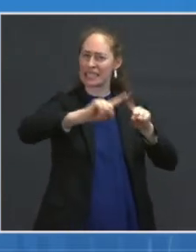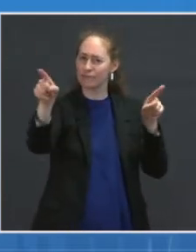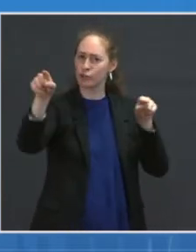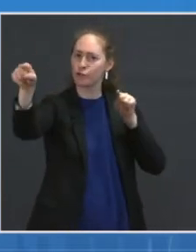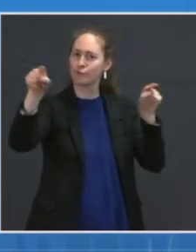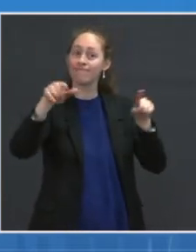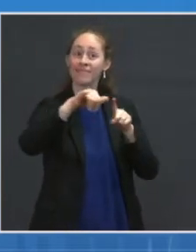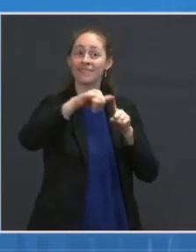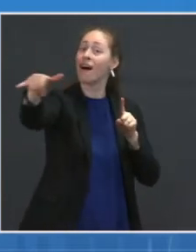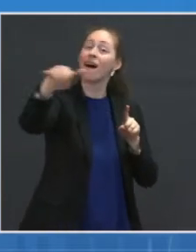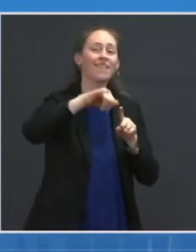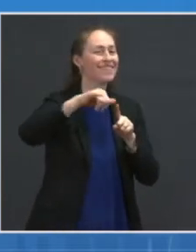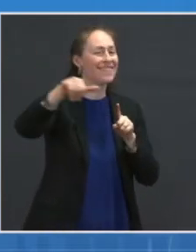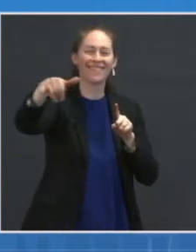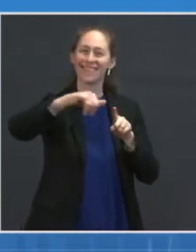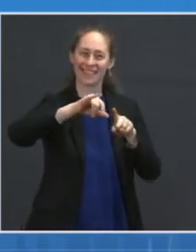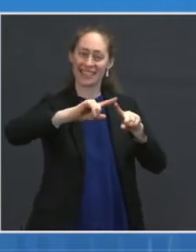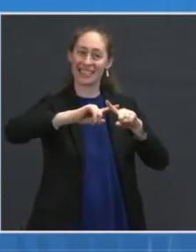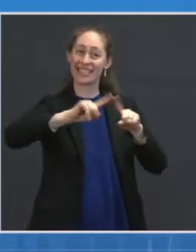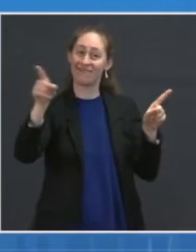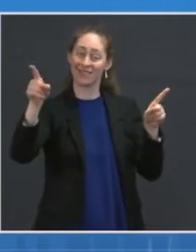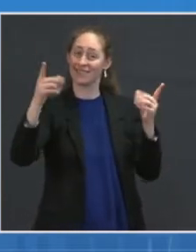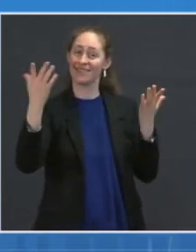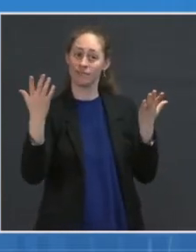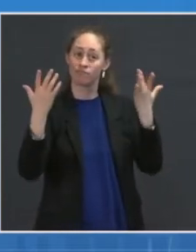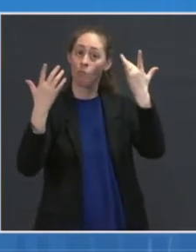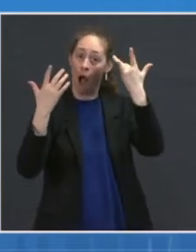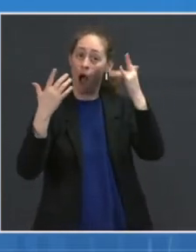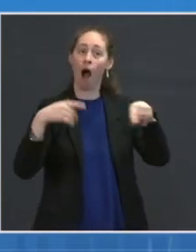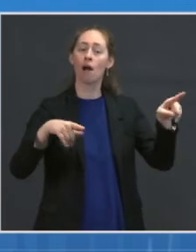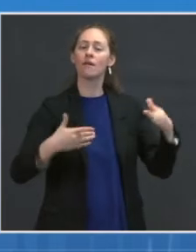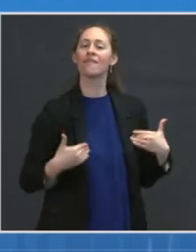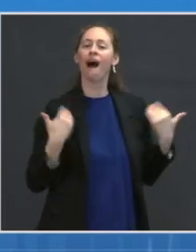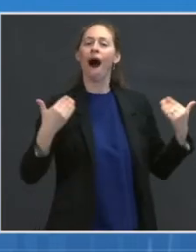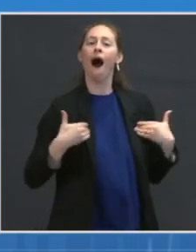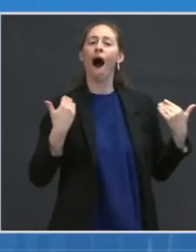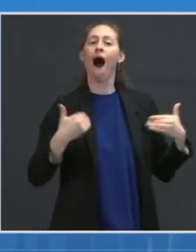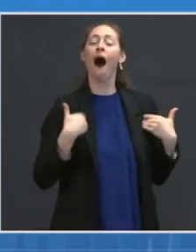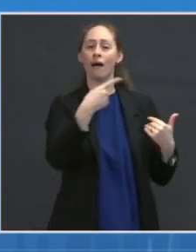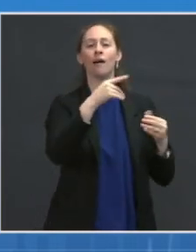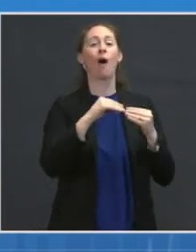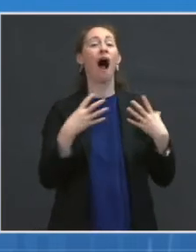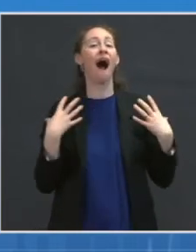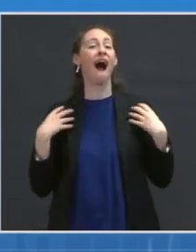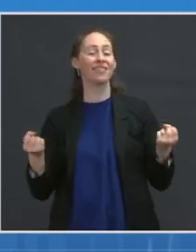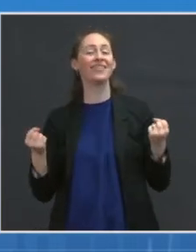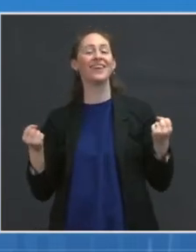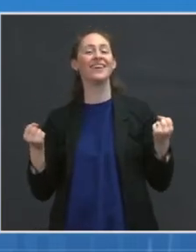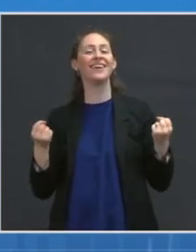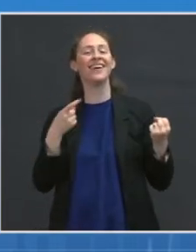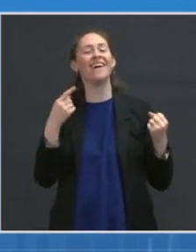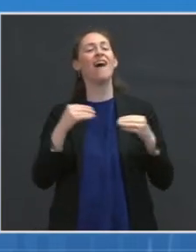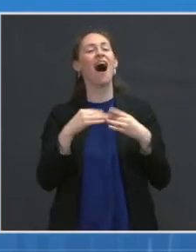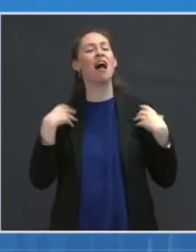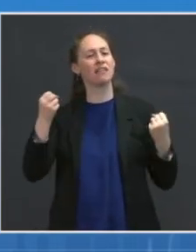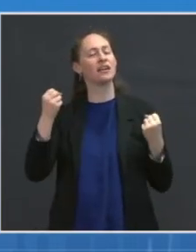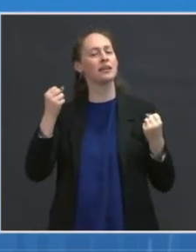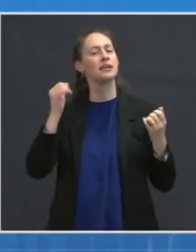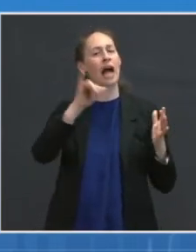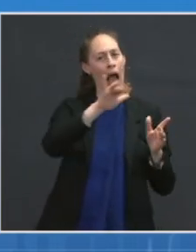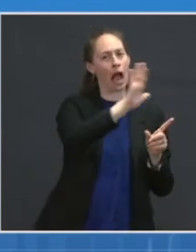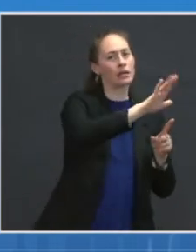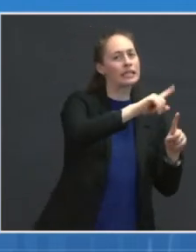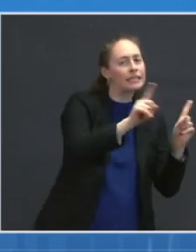subjects were largely younger and healthier, said one of the authors. She also said the study couldn't confirm